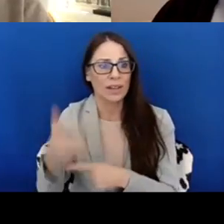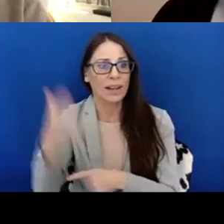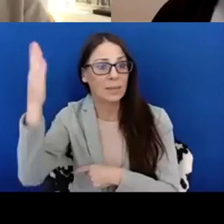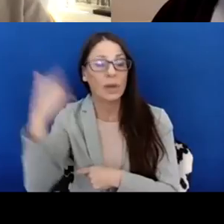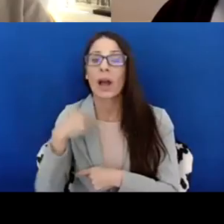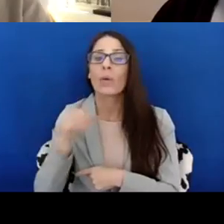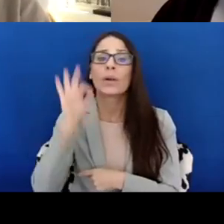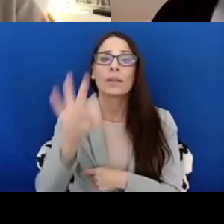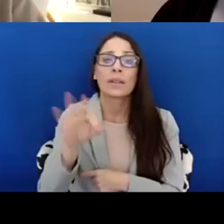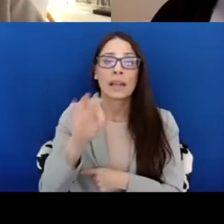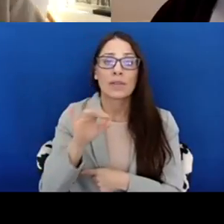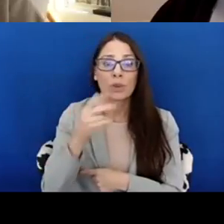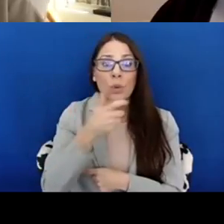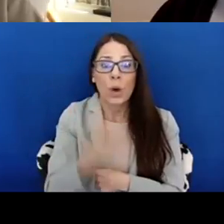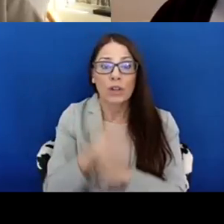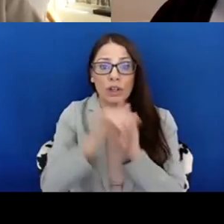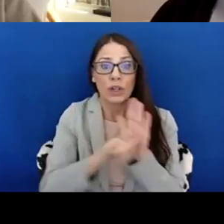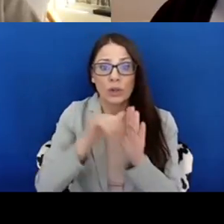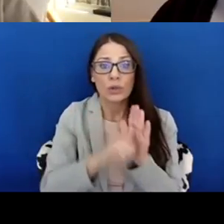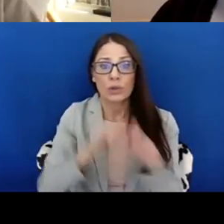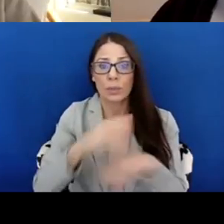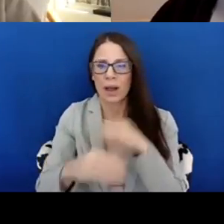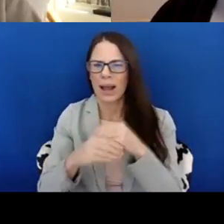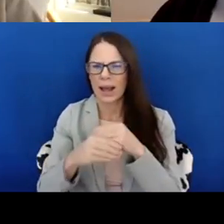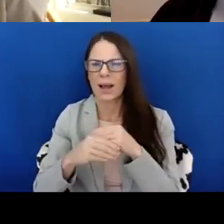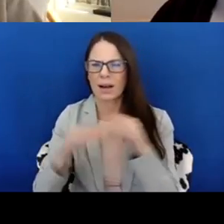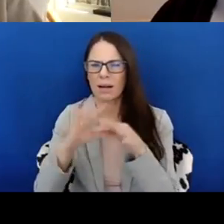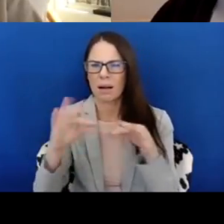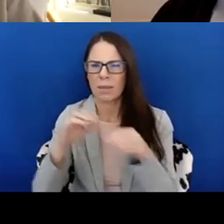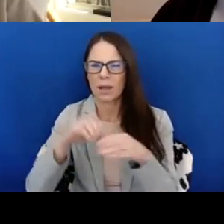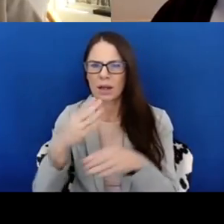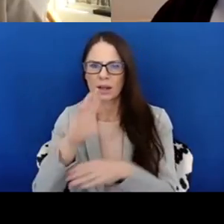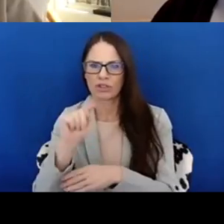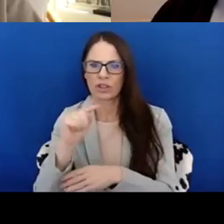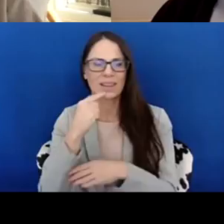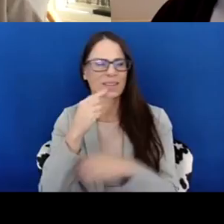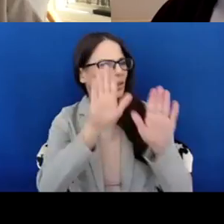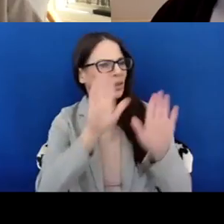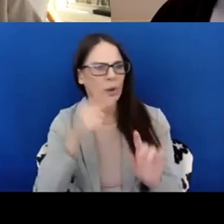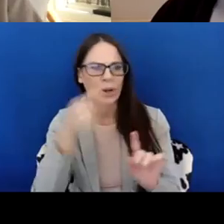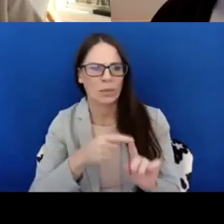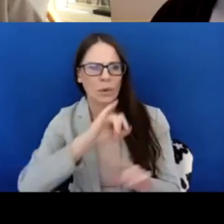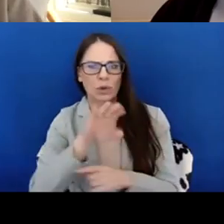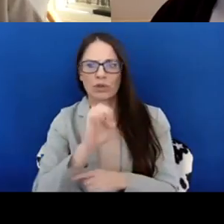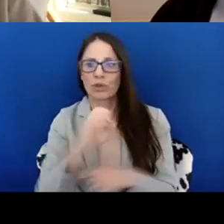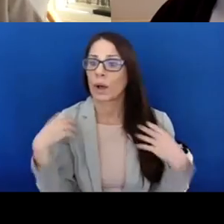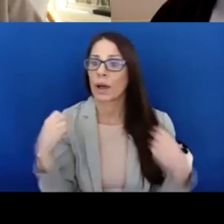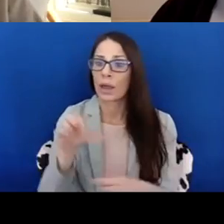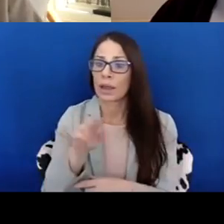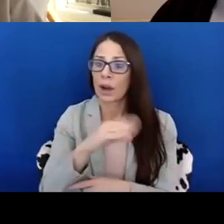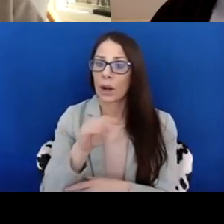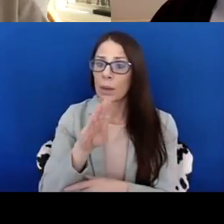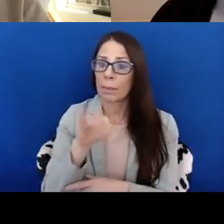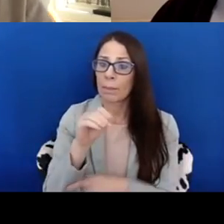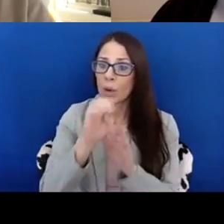YouTube later, uh, comment in the chat, um, Dr. April Dorrit said, great point, Joe healthcare and bioethics is now all about